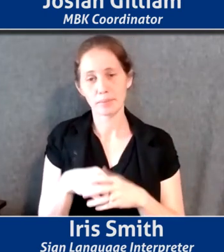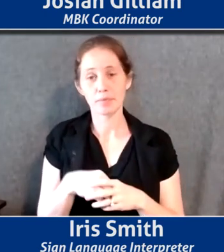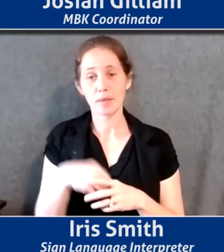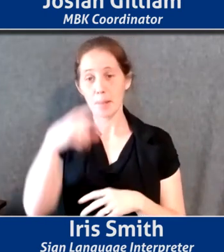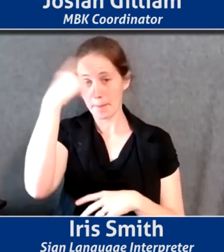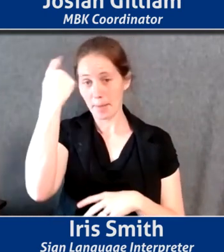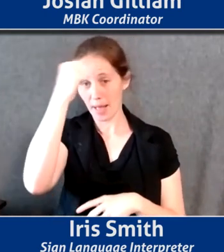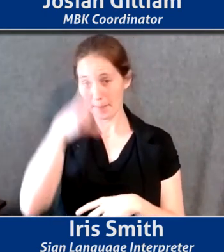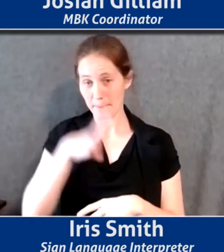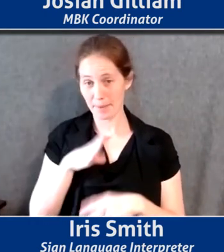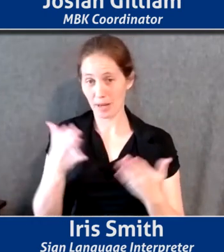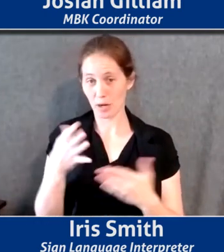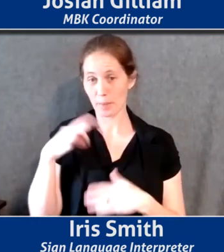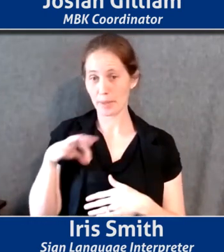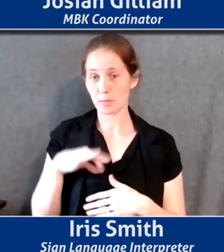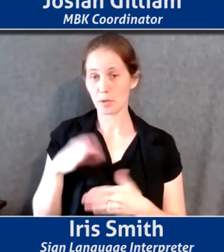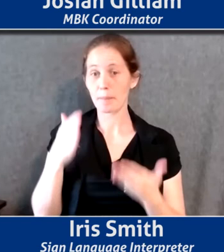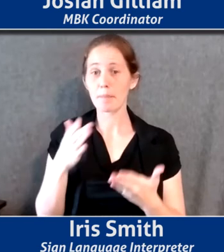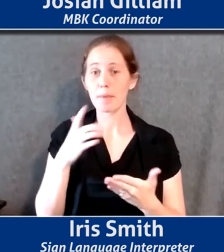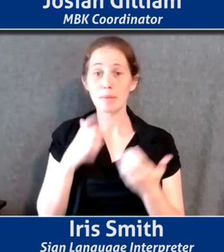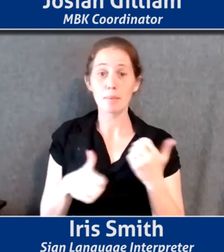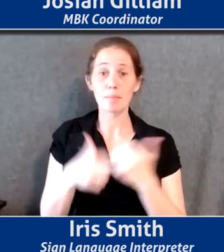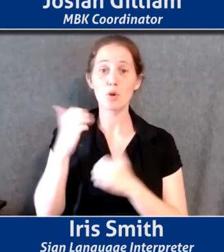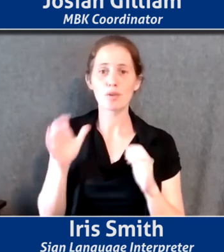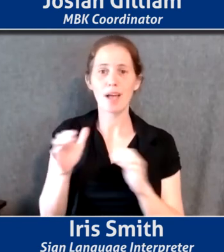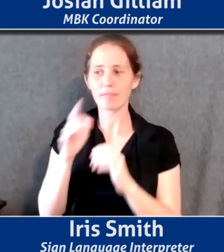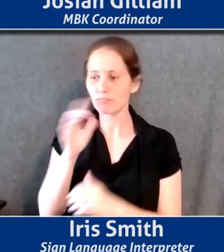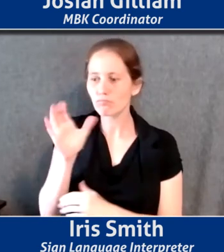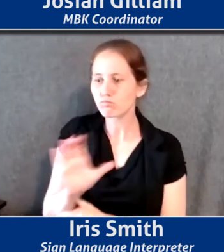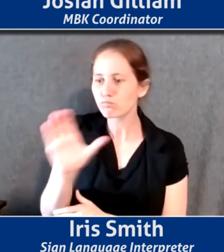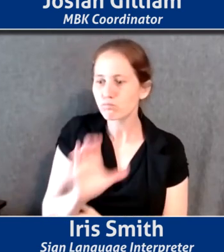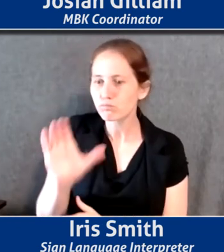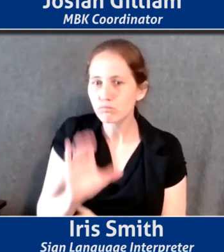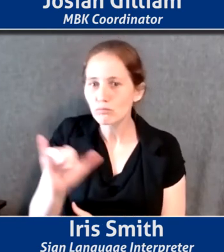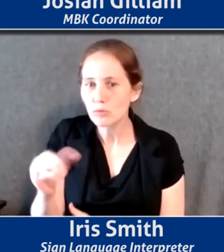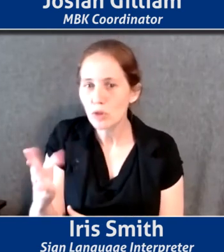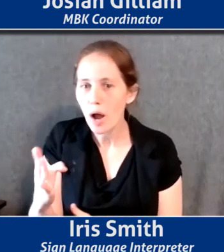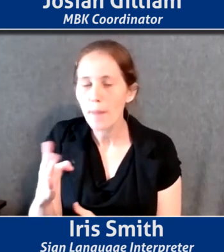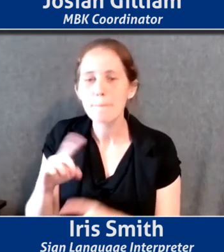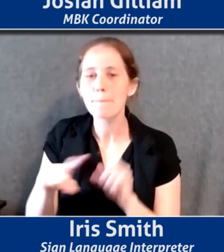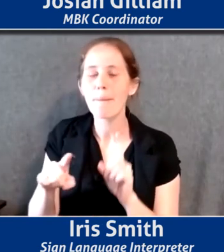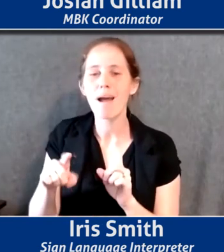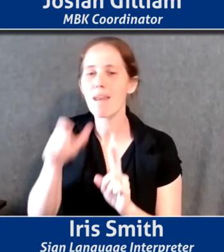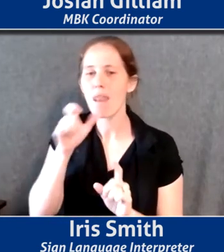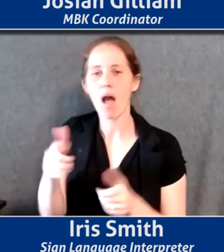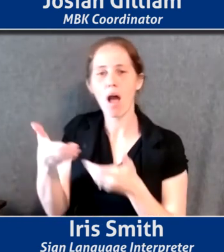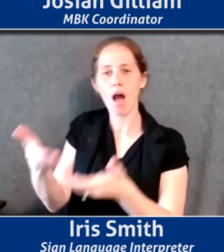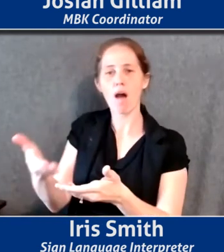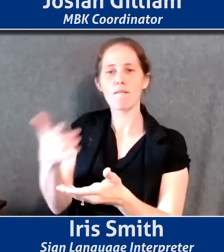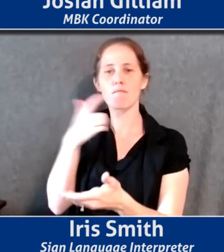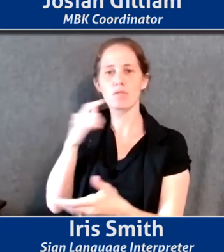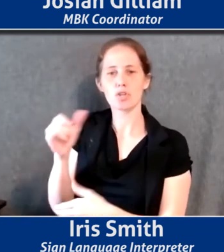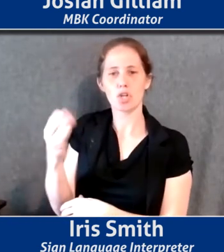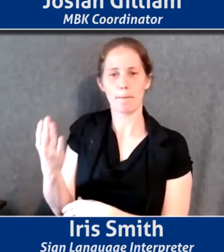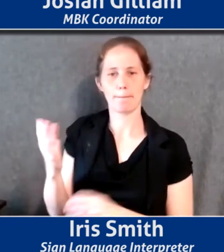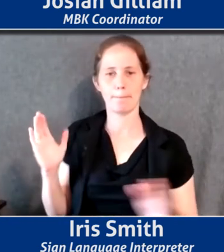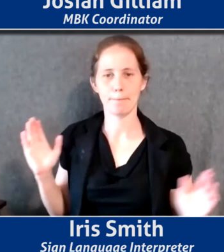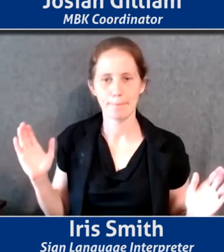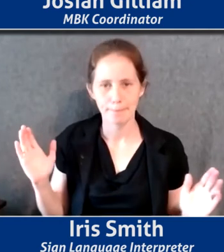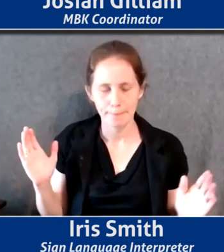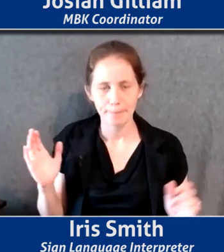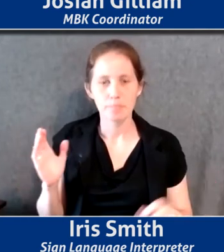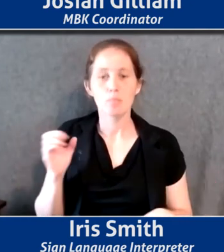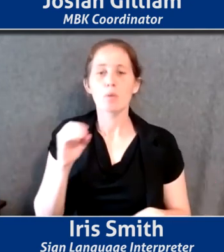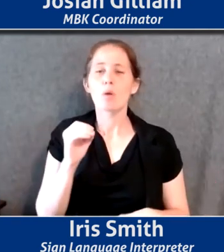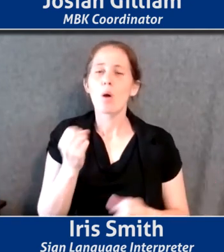men in Pittsburgh may be most actively seeking jobs and are the least likely to be offered jobs. And, and so there are